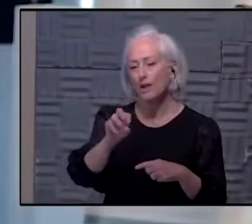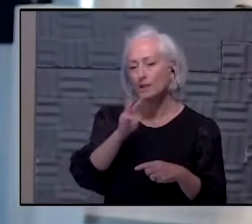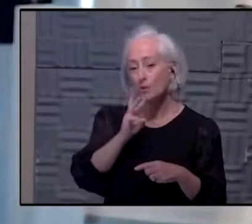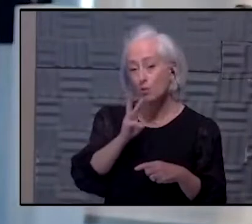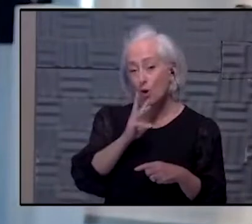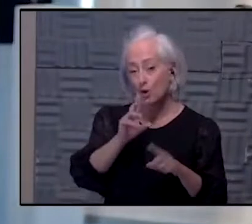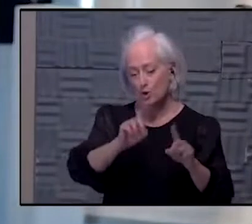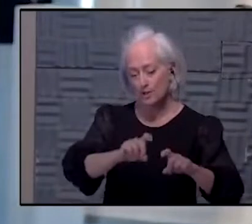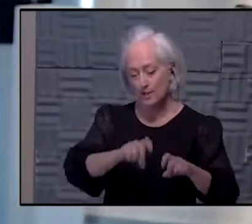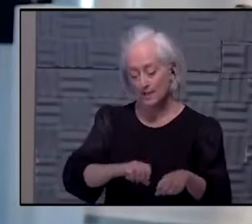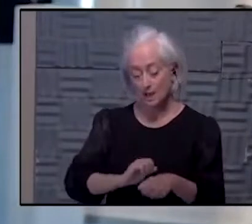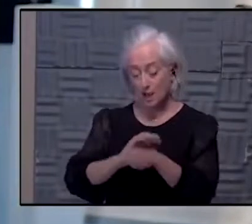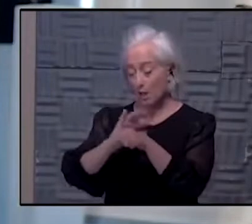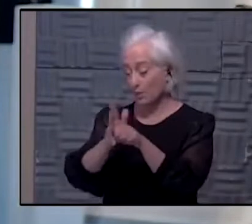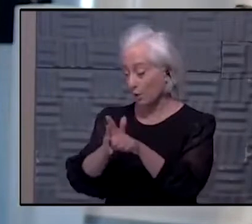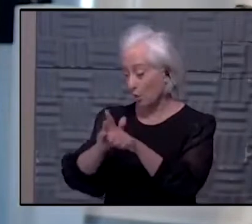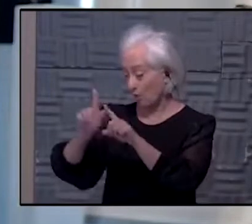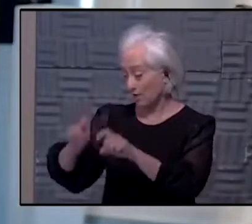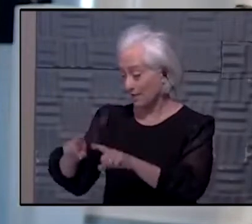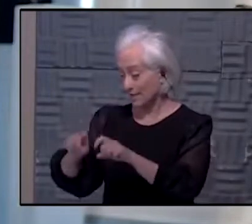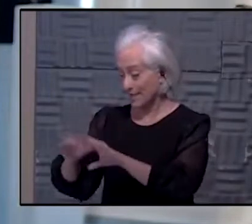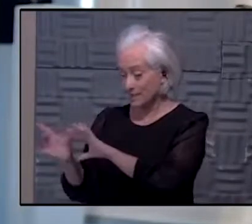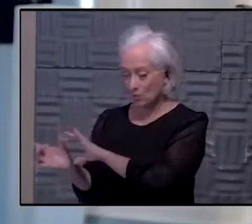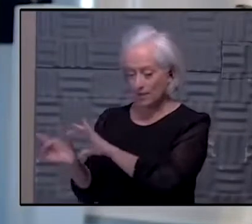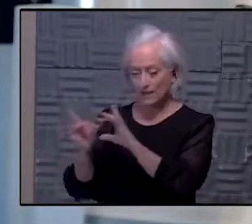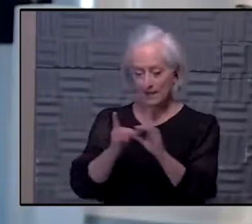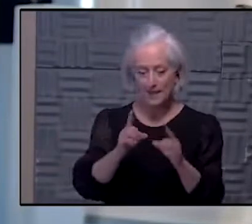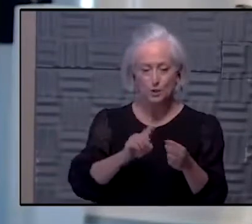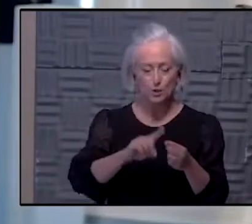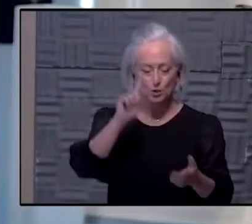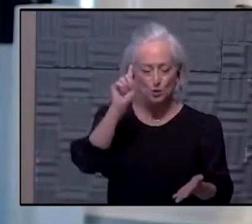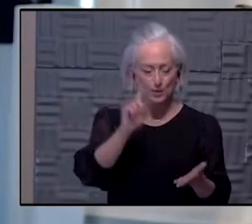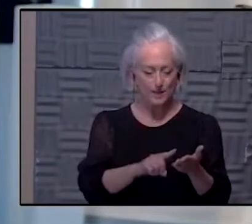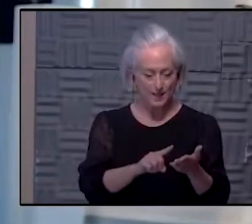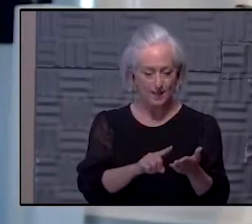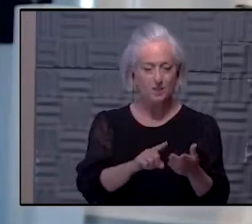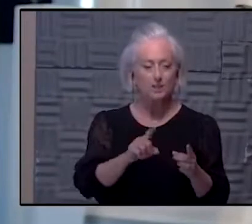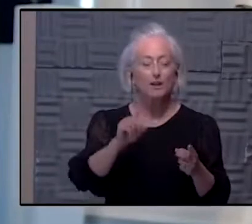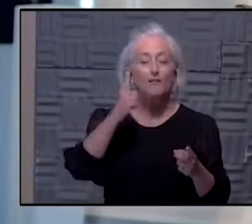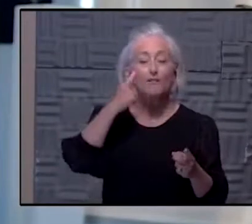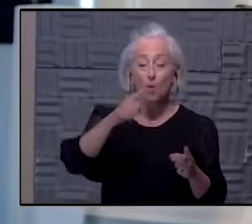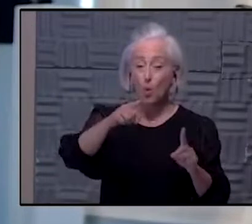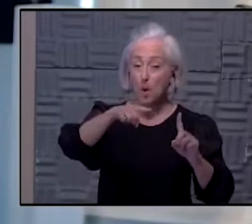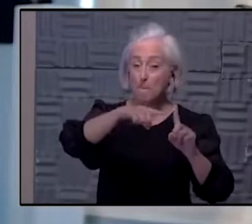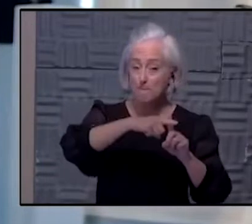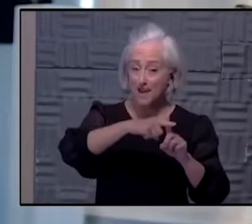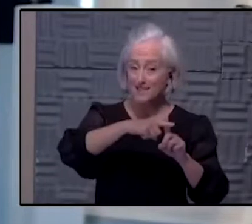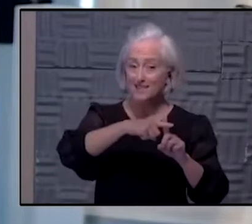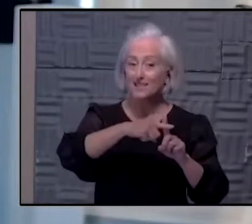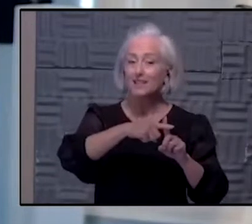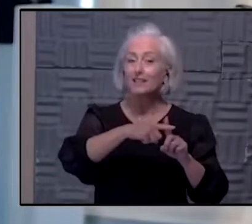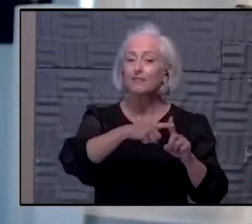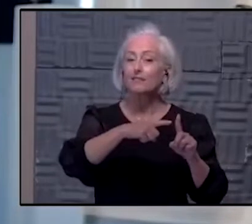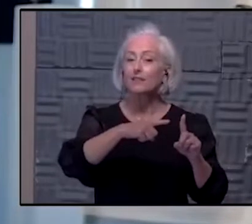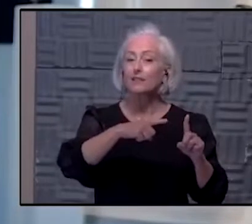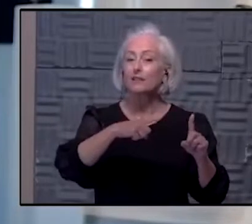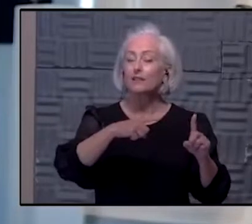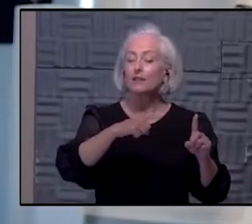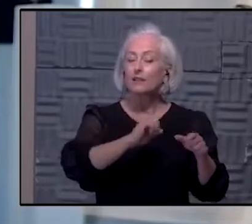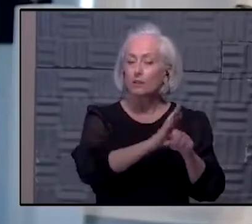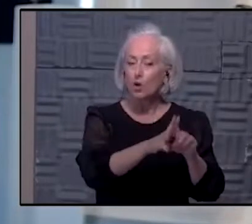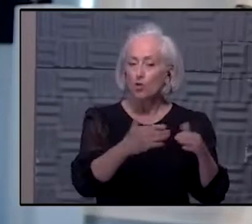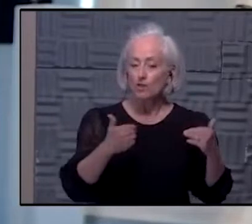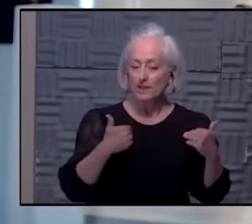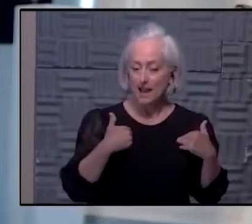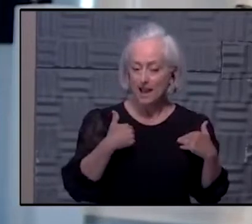testing align with a significant decrease in positive testing rate, indicating spread is lower, or